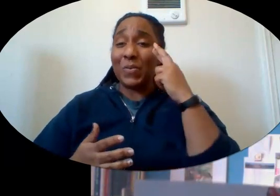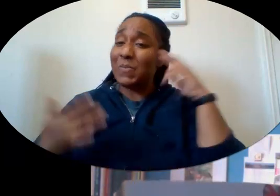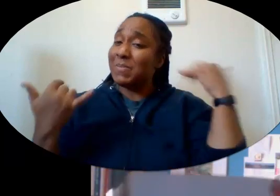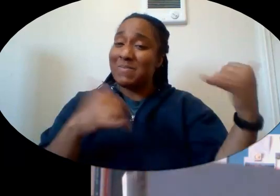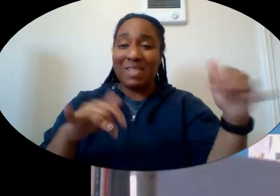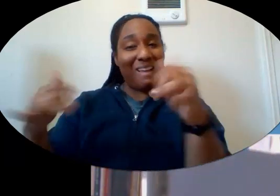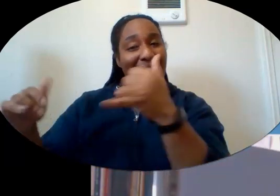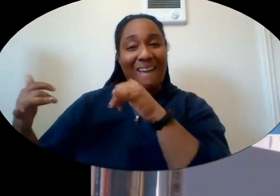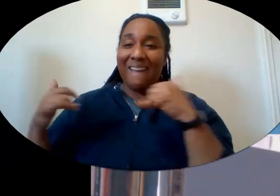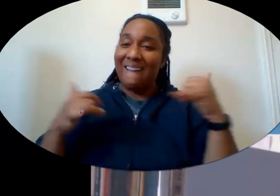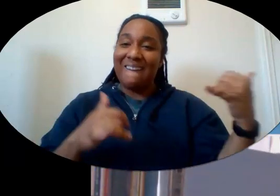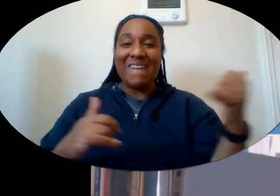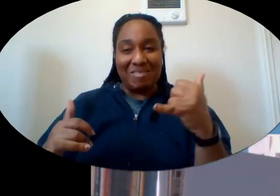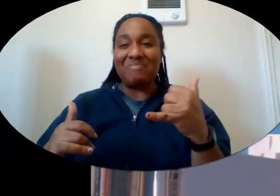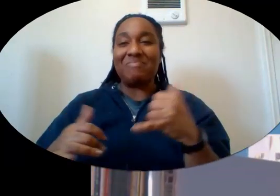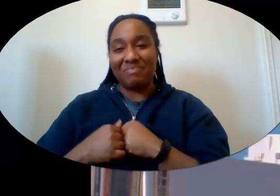And she did.